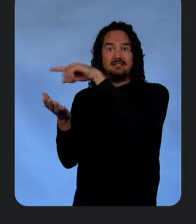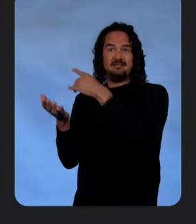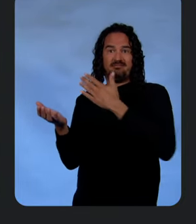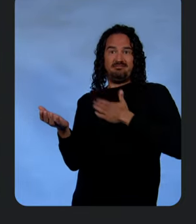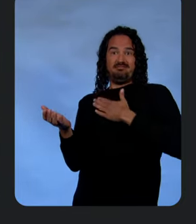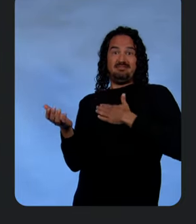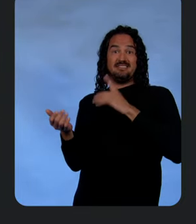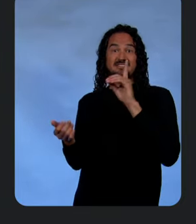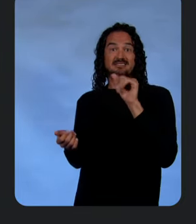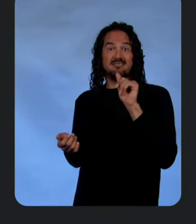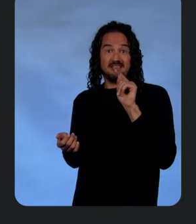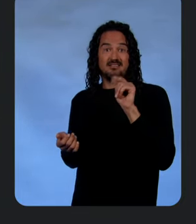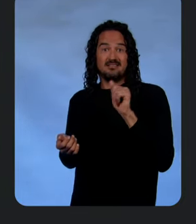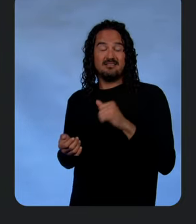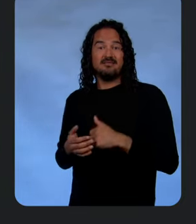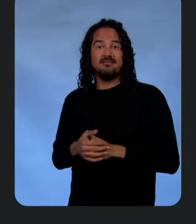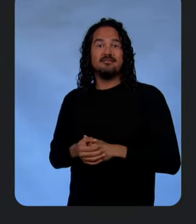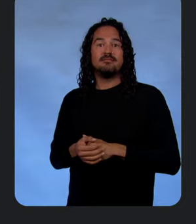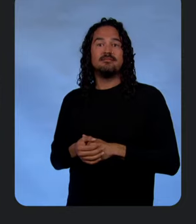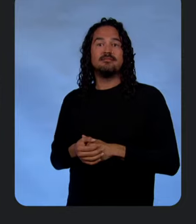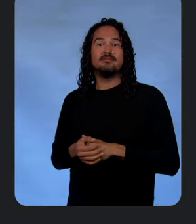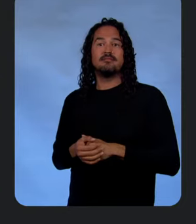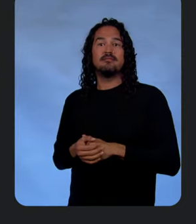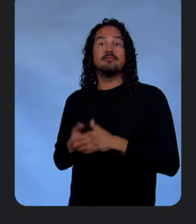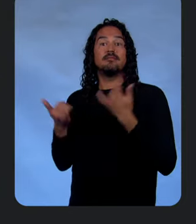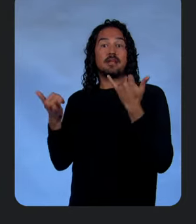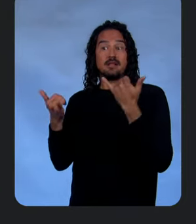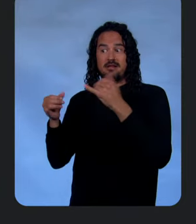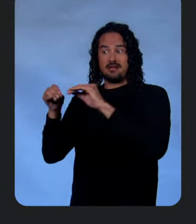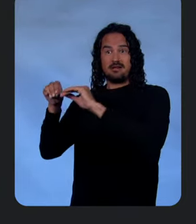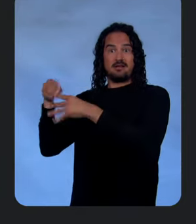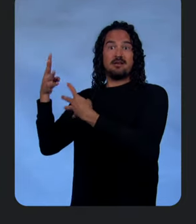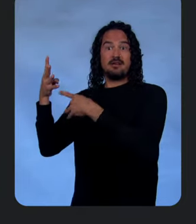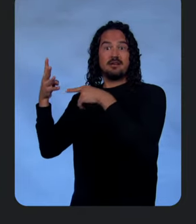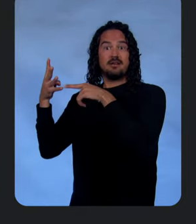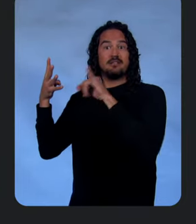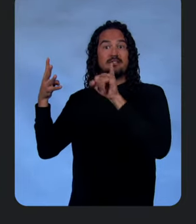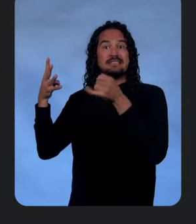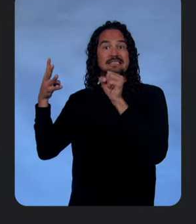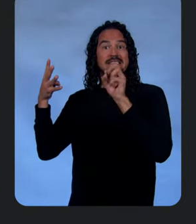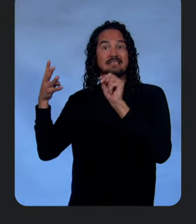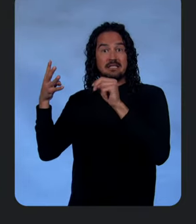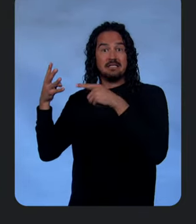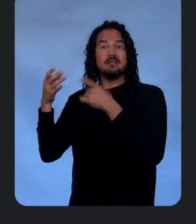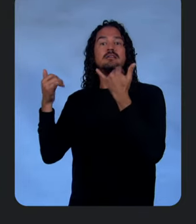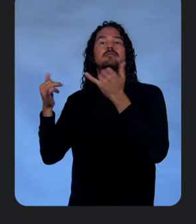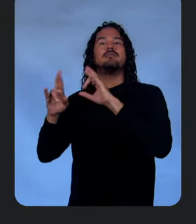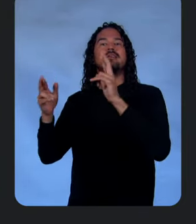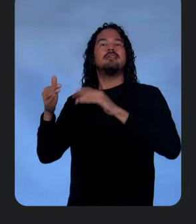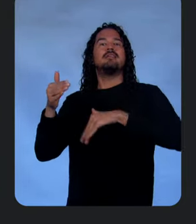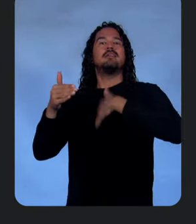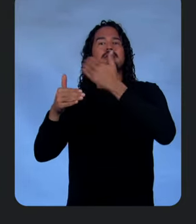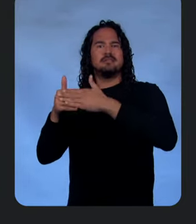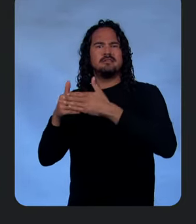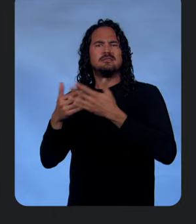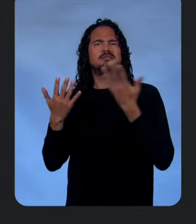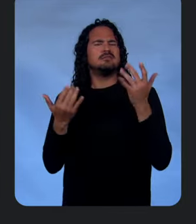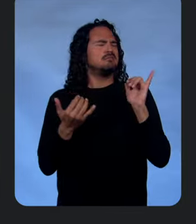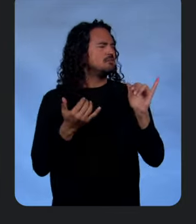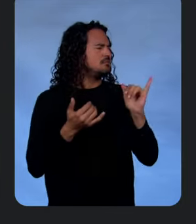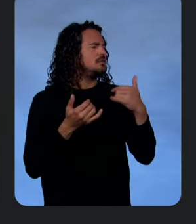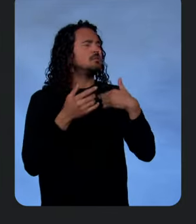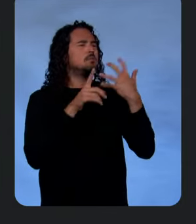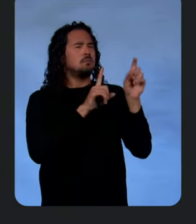All right. So, we have these things. We have them in JSON. Now, we're ready for the next step. Yeah. So, how do we actually do this